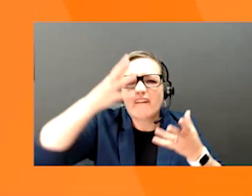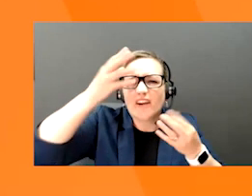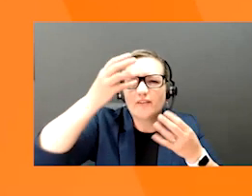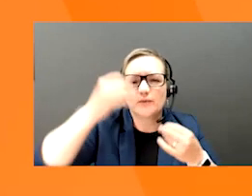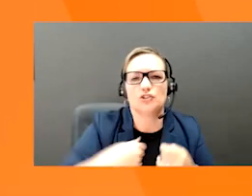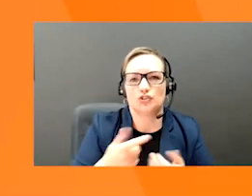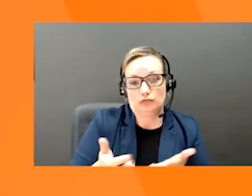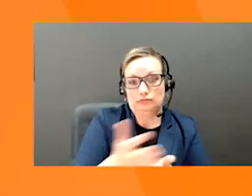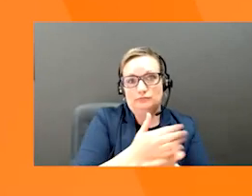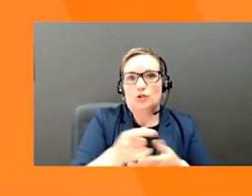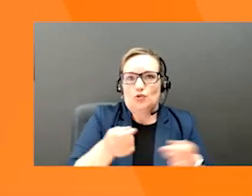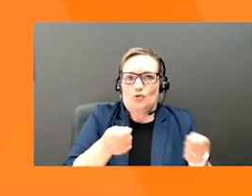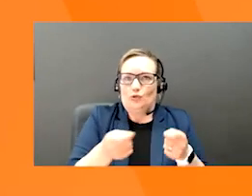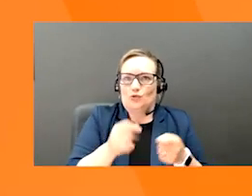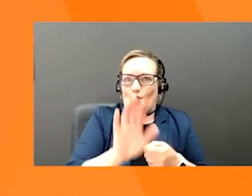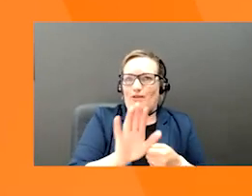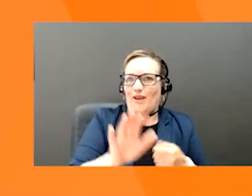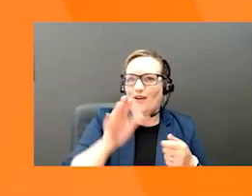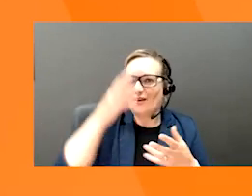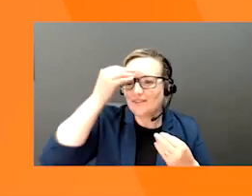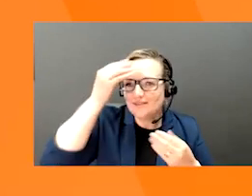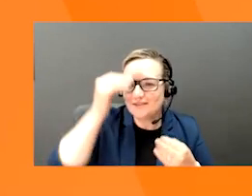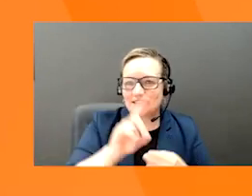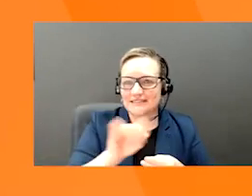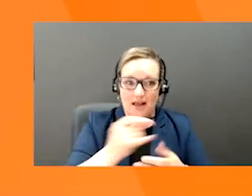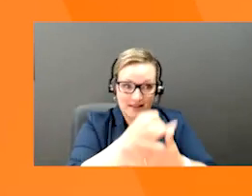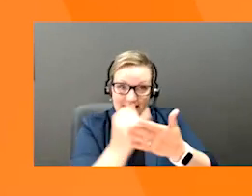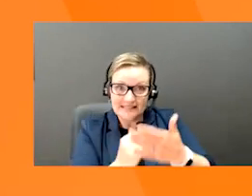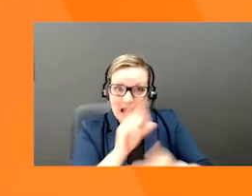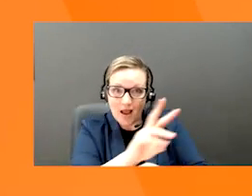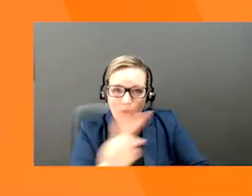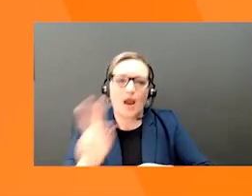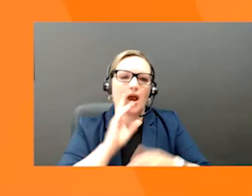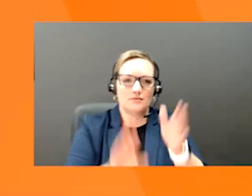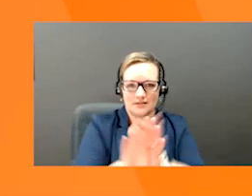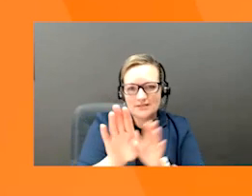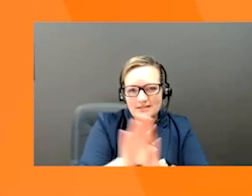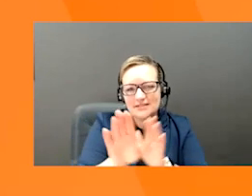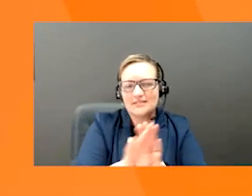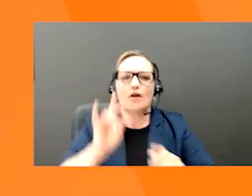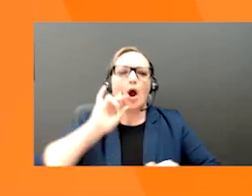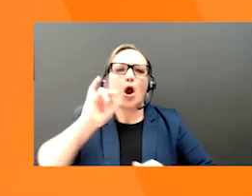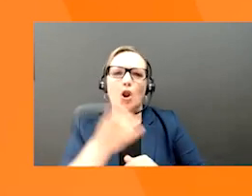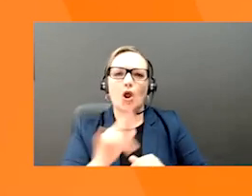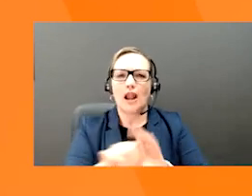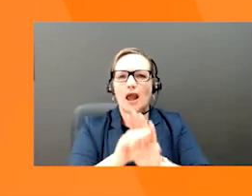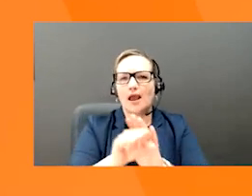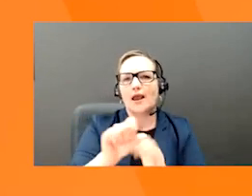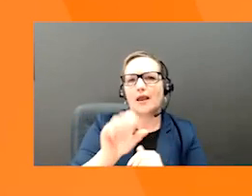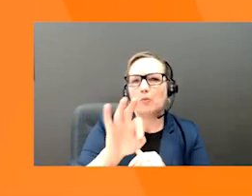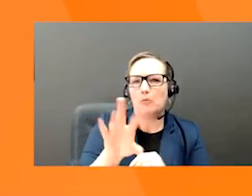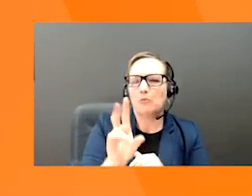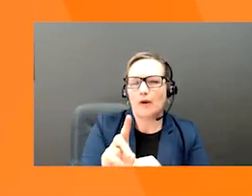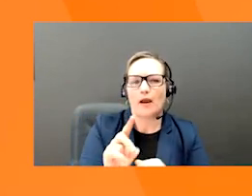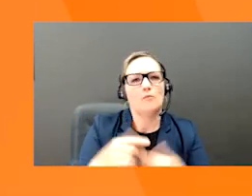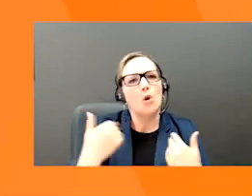You have complete control over the functionality design and it allows you to build your brand. But again, there's a lot of time and effort